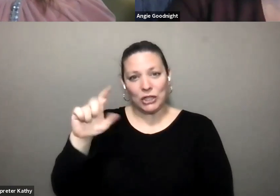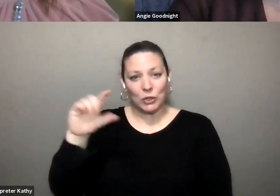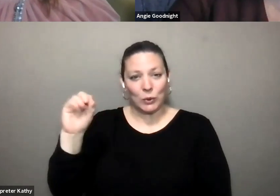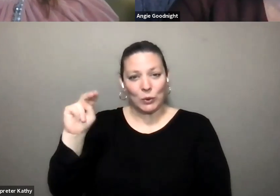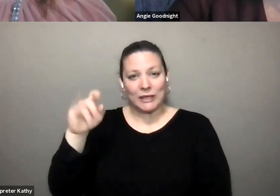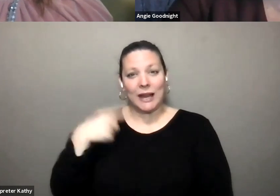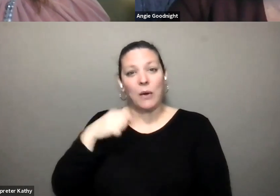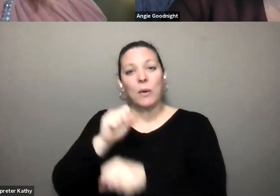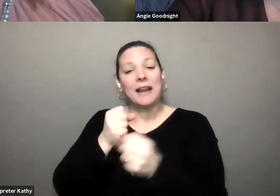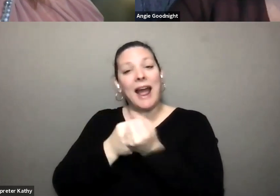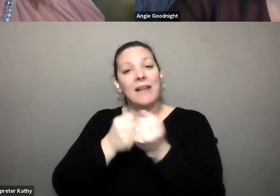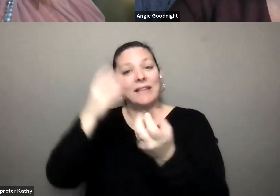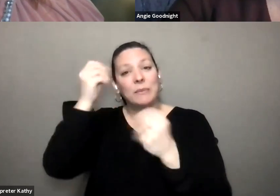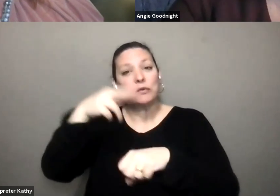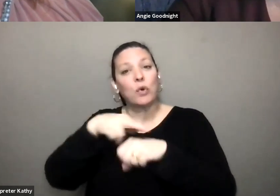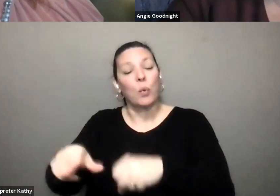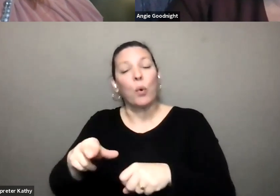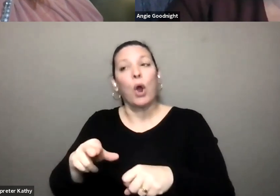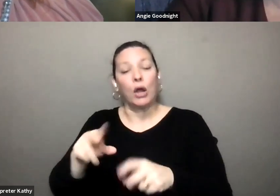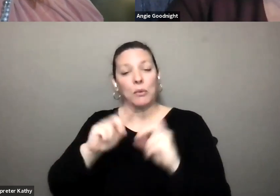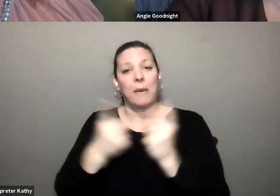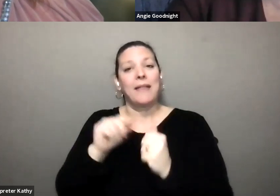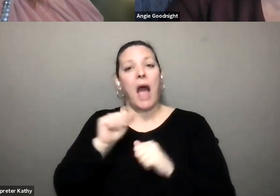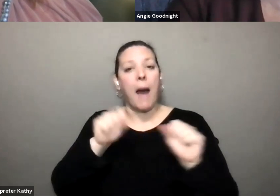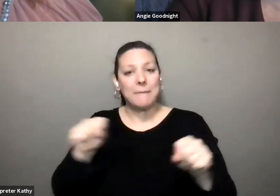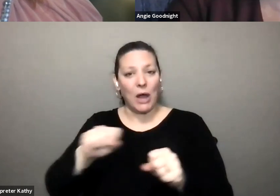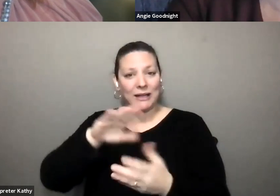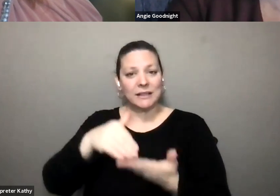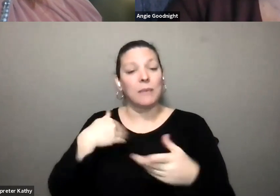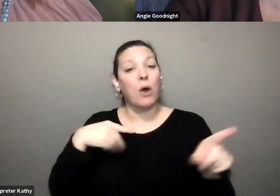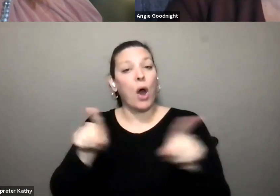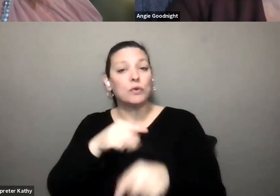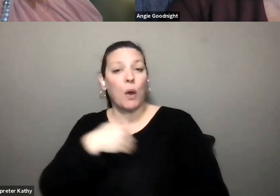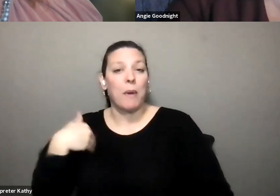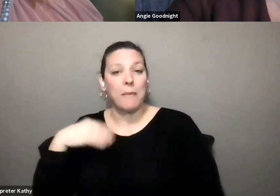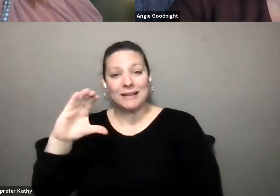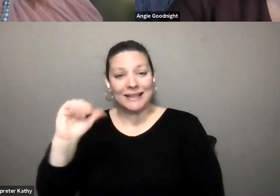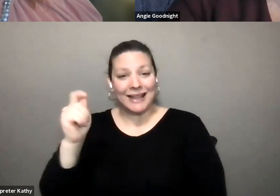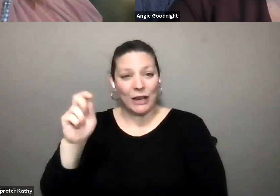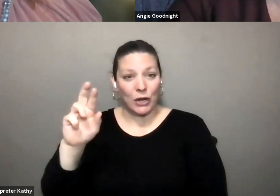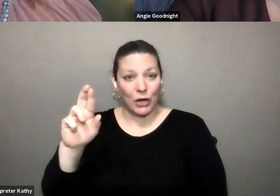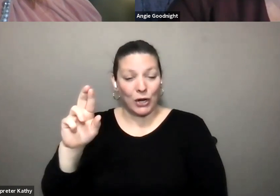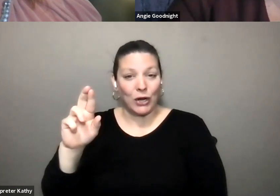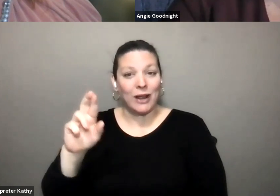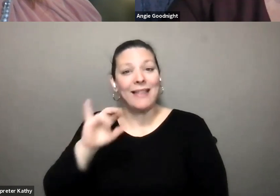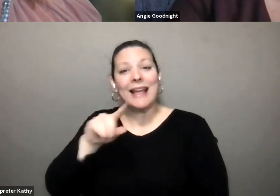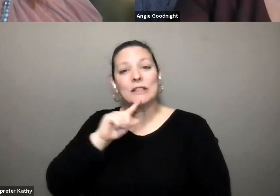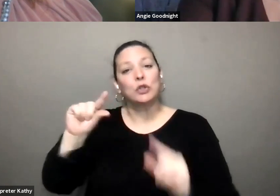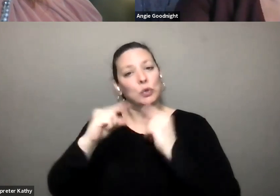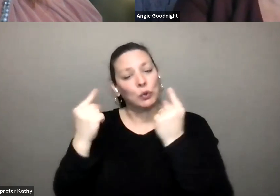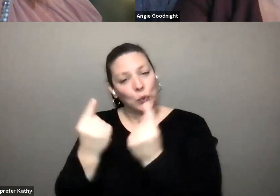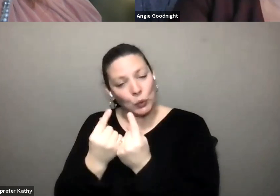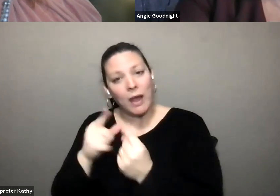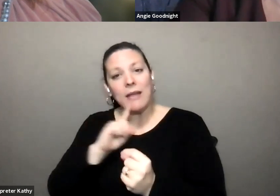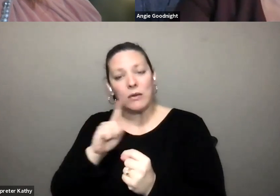and information referral department at the ability center i'm also a member of cater and cater is is the group that is